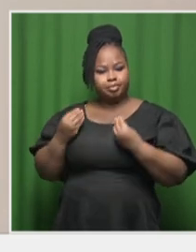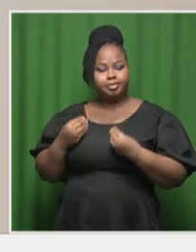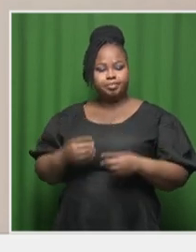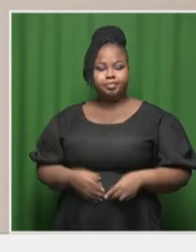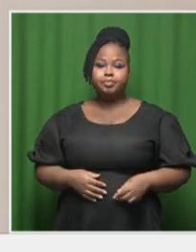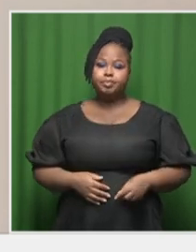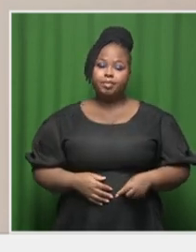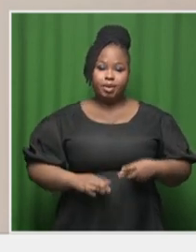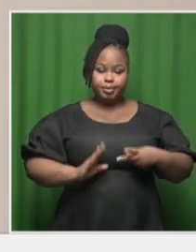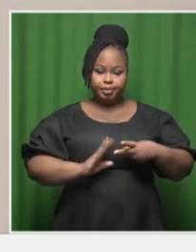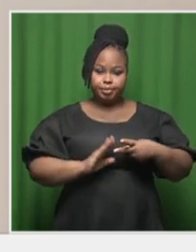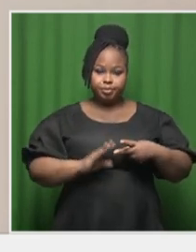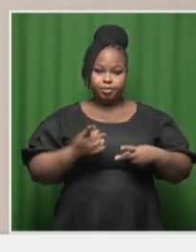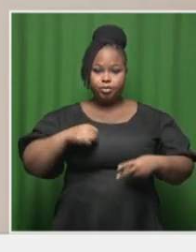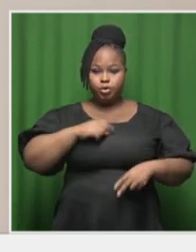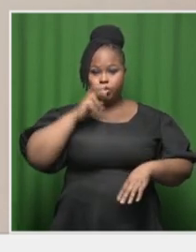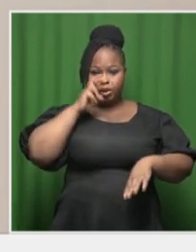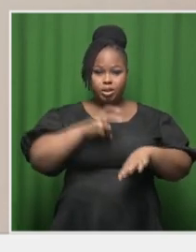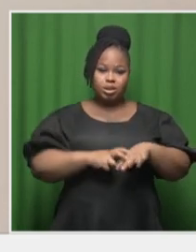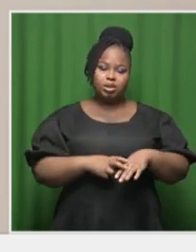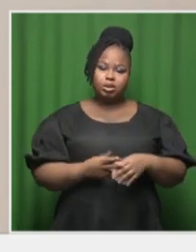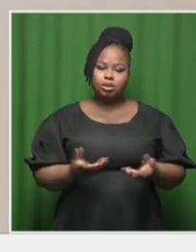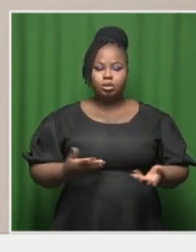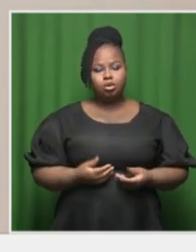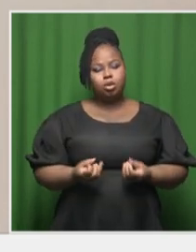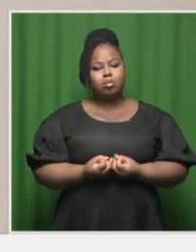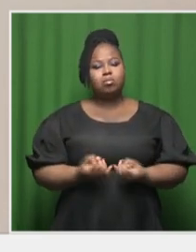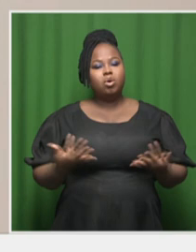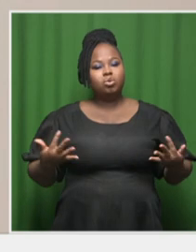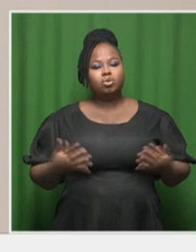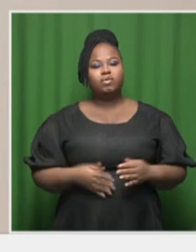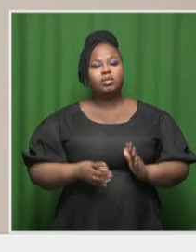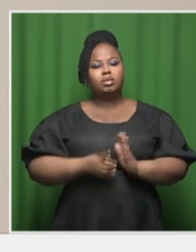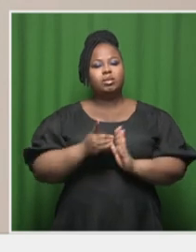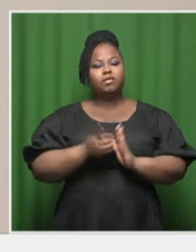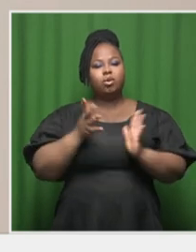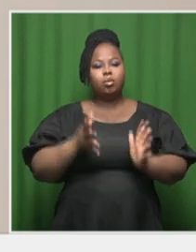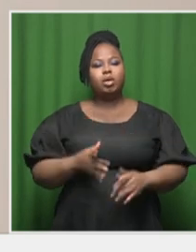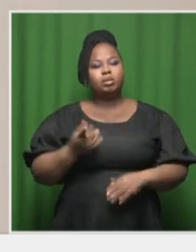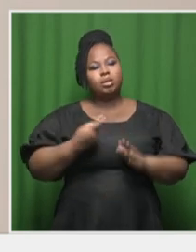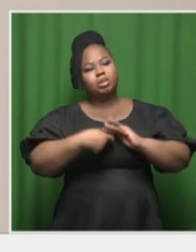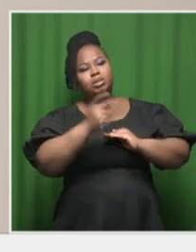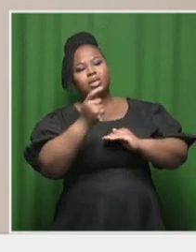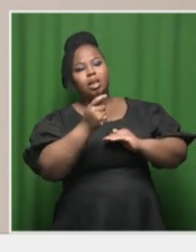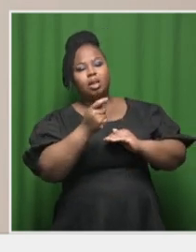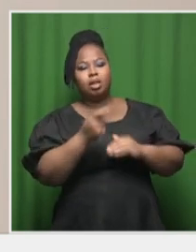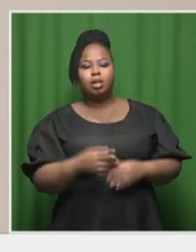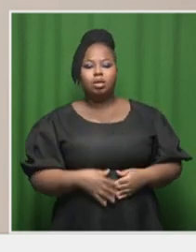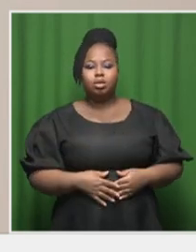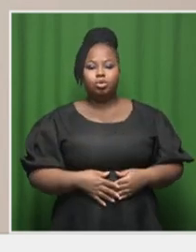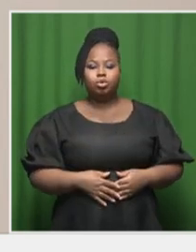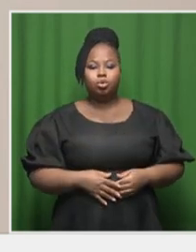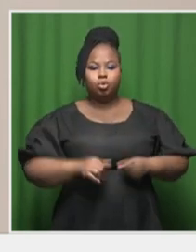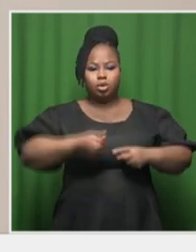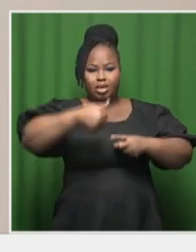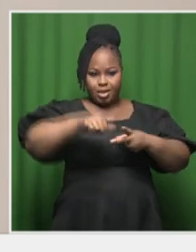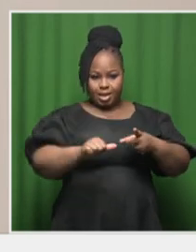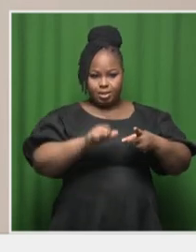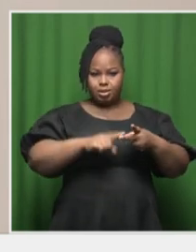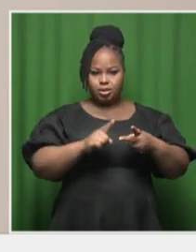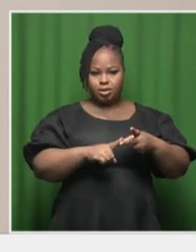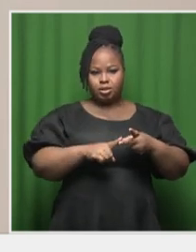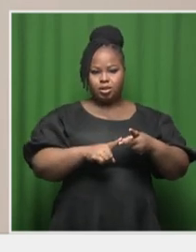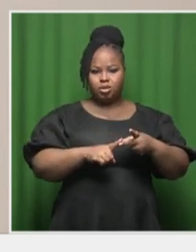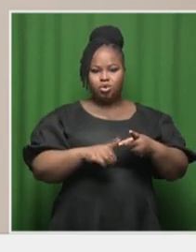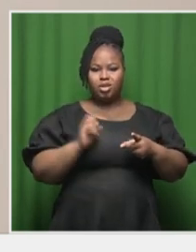that we require is most of these developers, they then sell this power to what we call off-takers. And if you